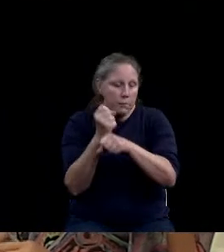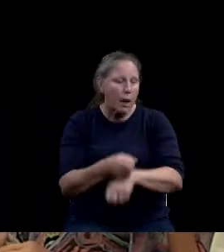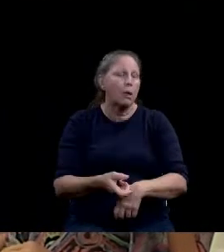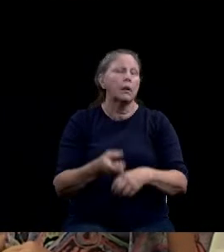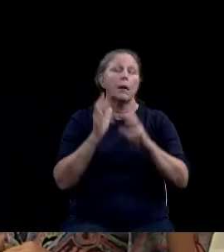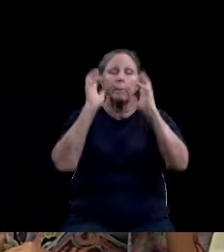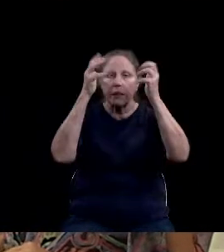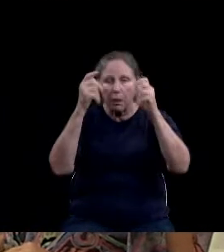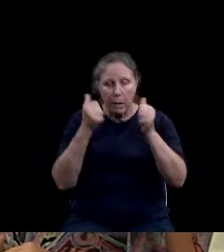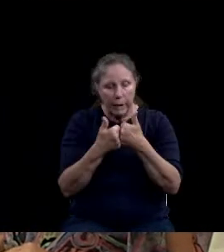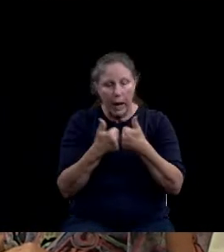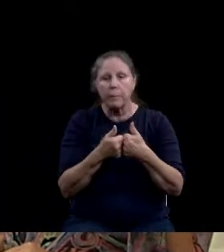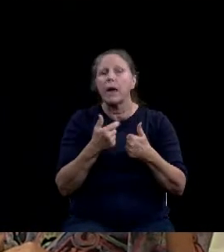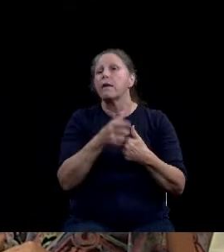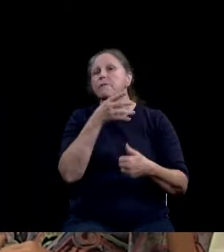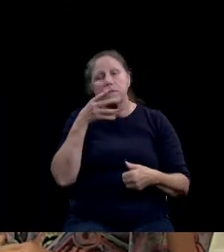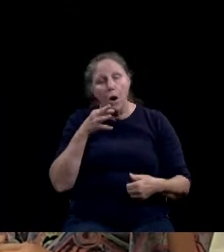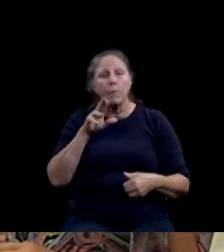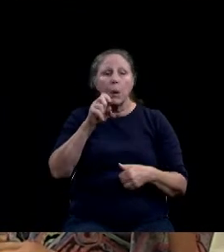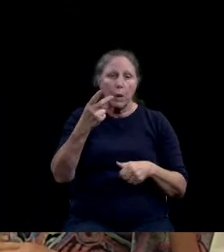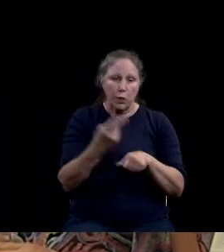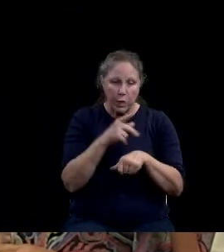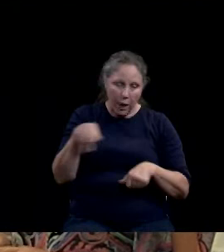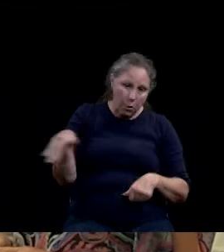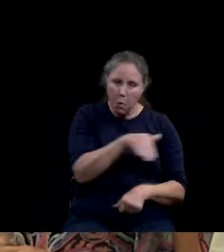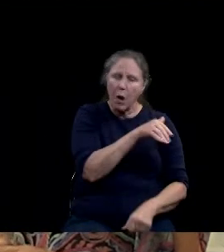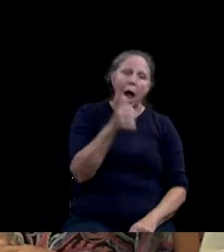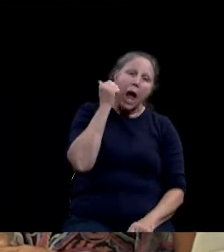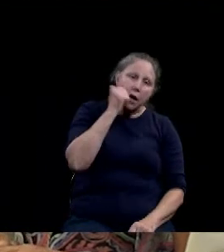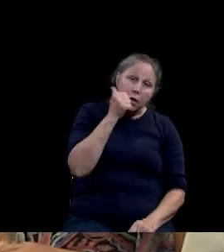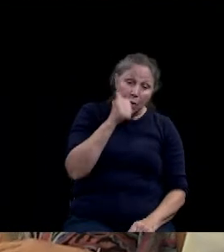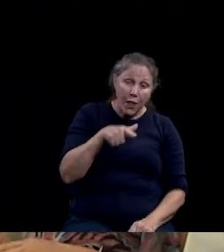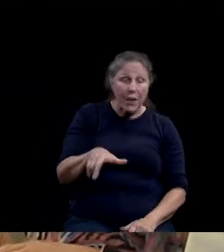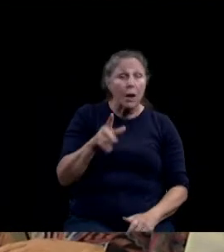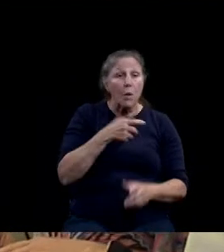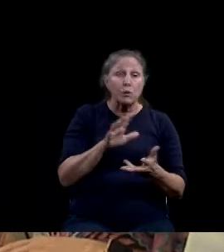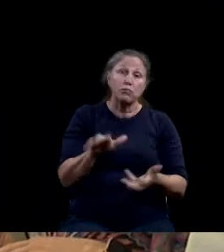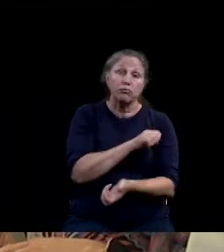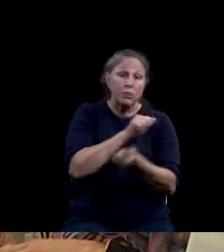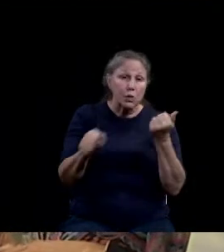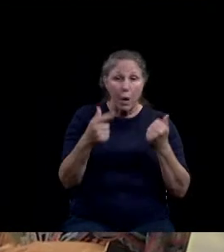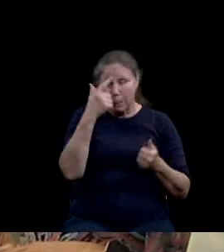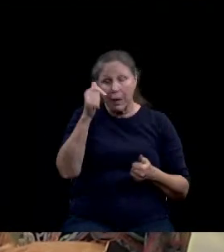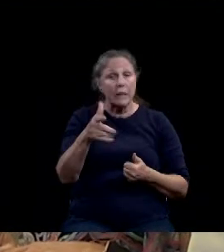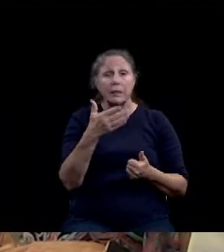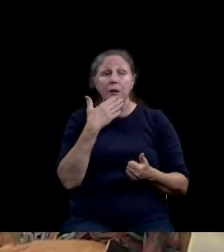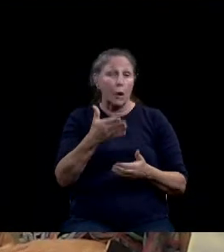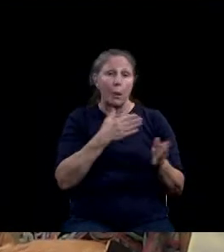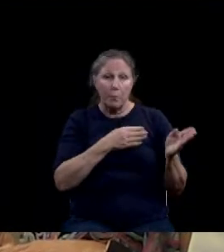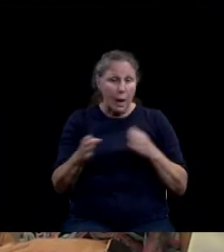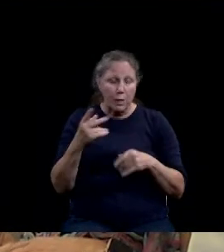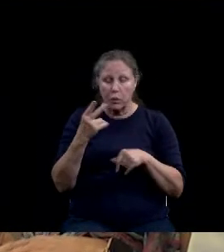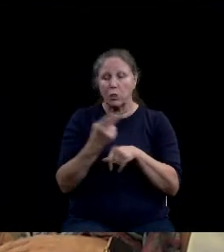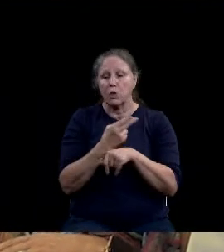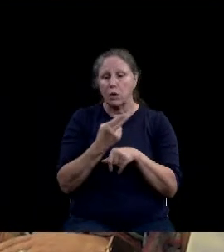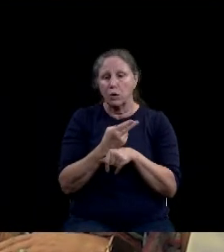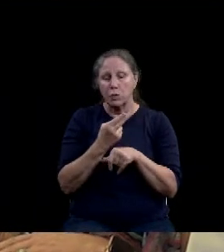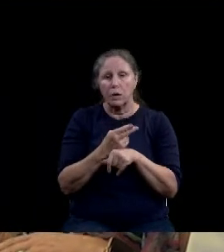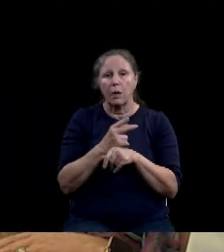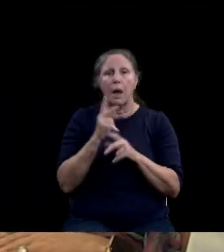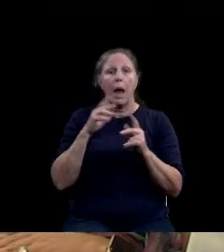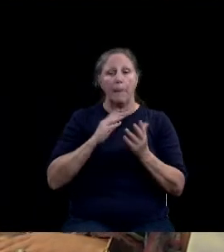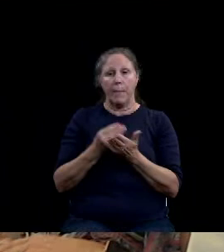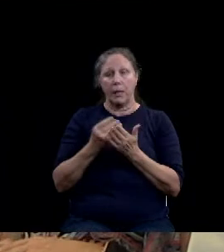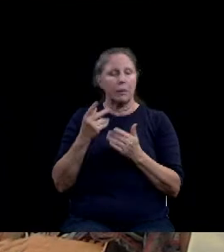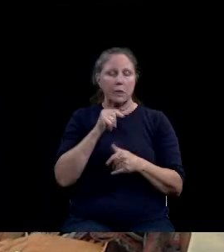road every day. To destroy this road regardless of your best intentions or to use of public funds will never work. Also, all heavy equipment